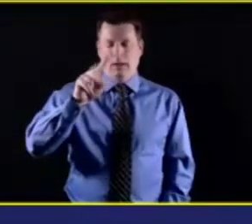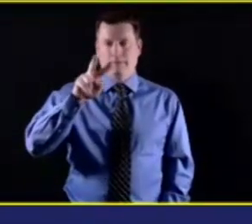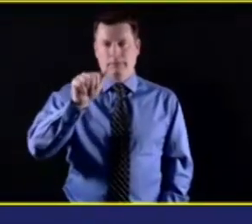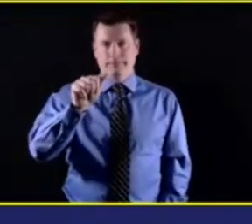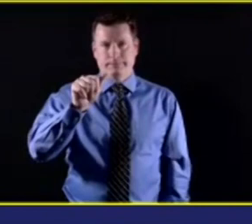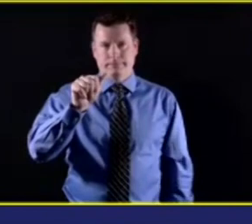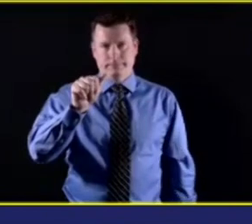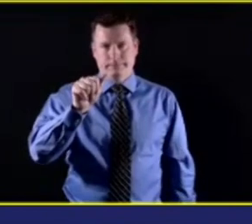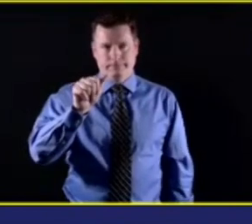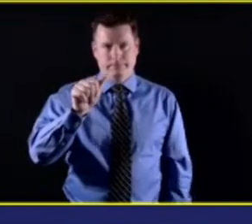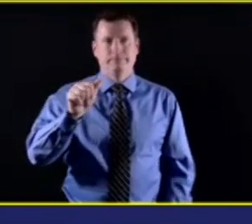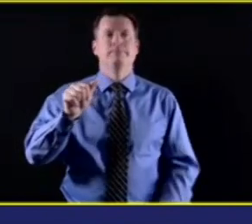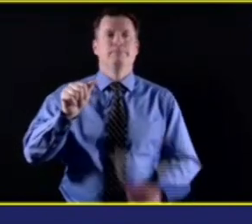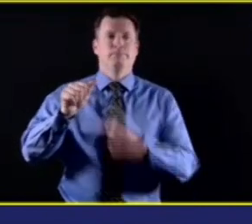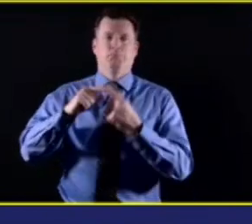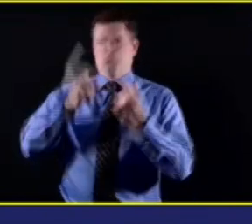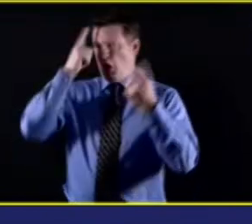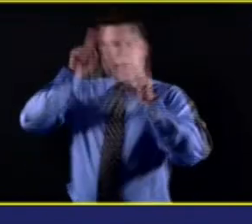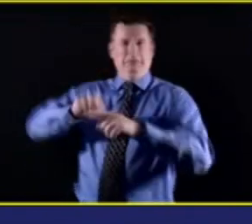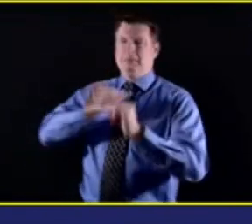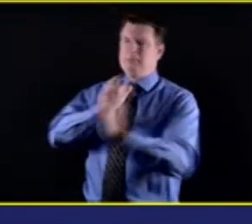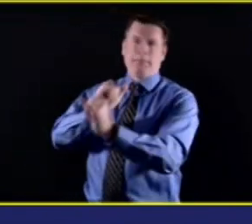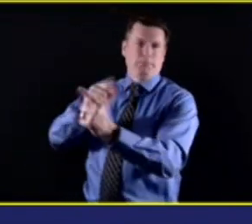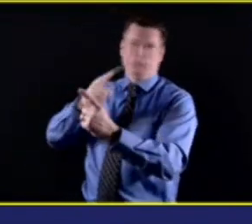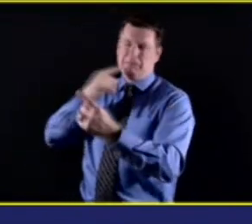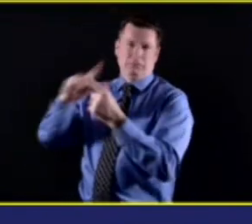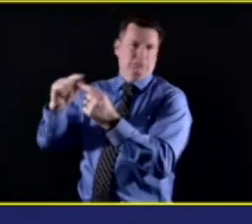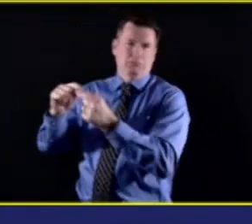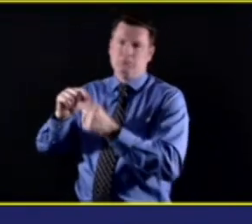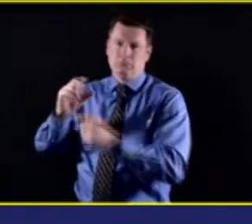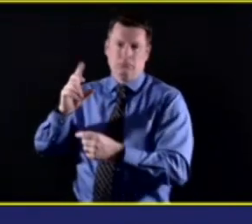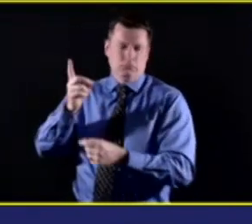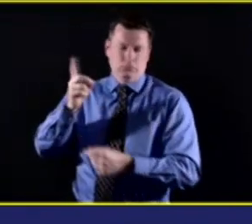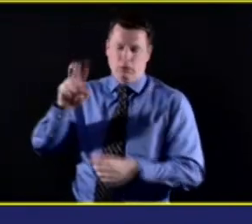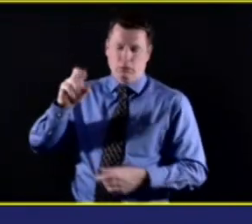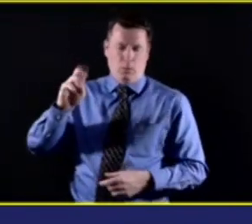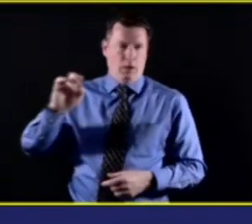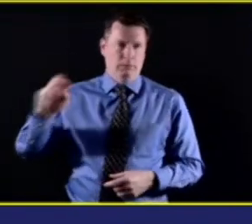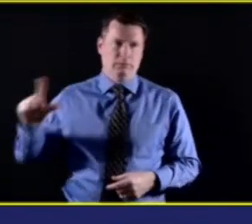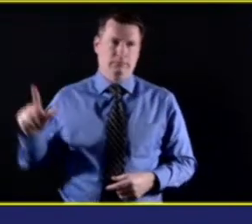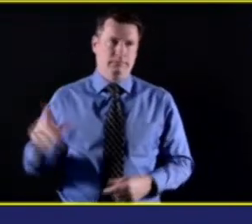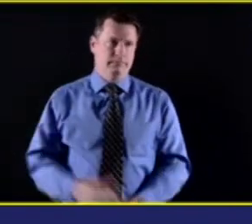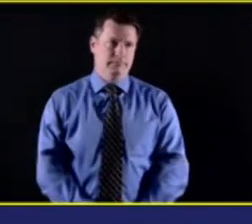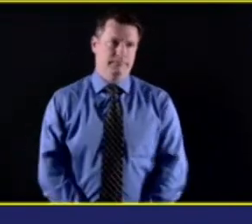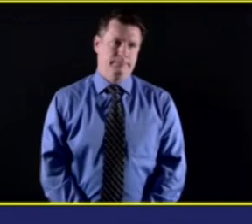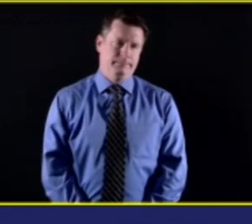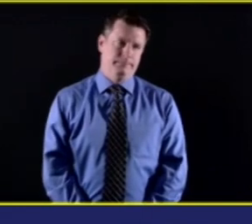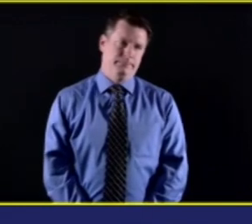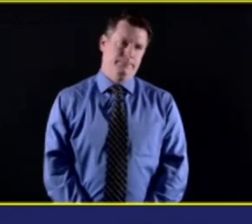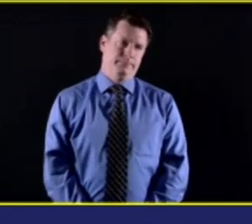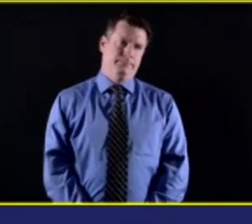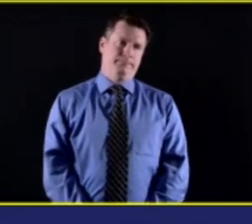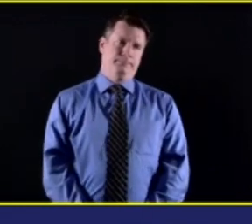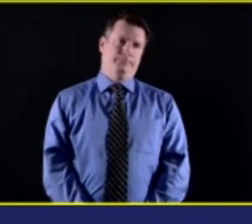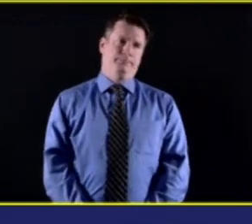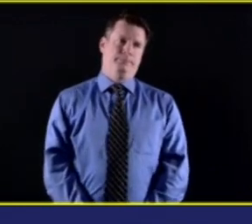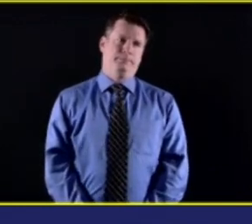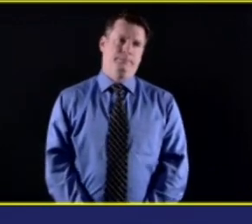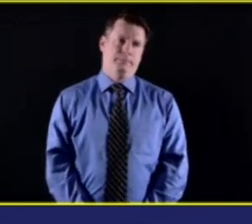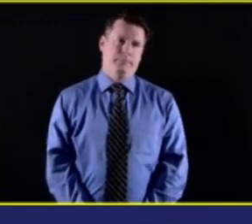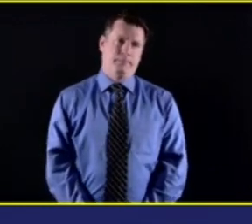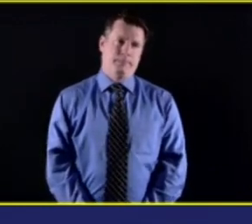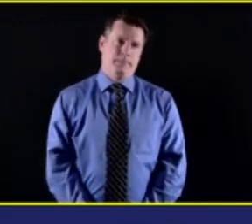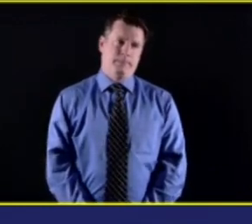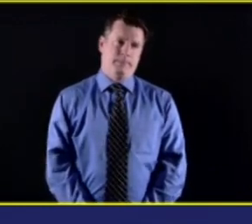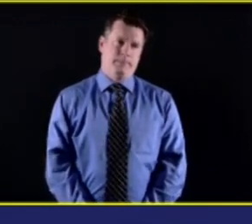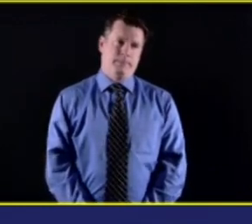We've got about, um, five minutes left and, uh, Patty Singer, saw in chat that you'd like to ask another question. So as long as we're within time, why